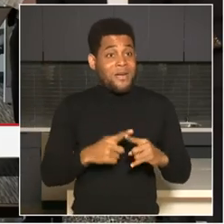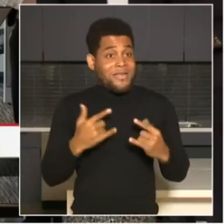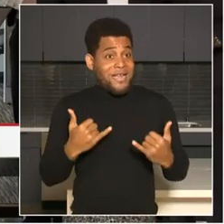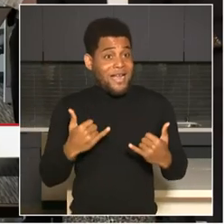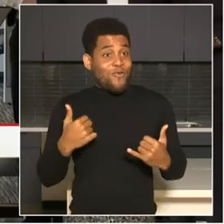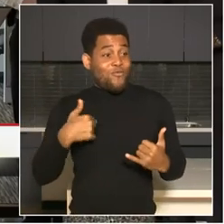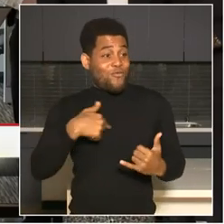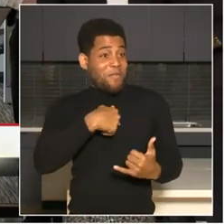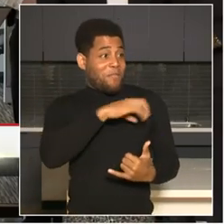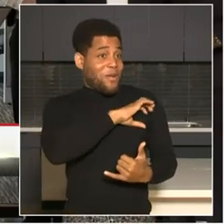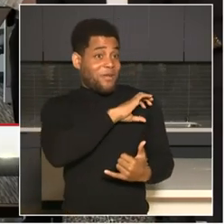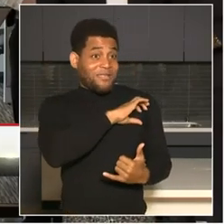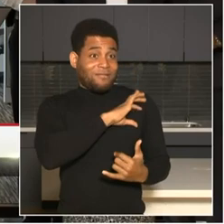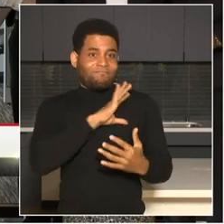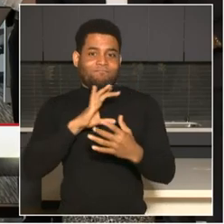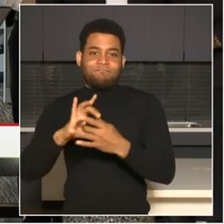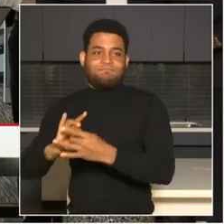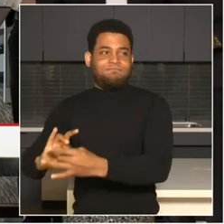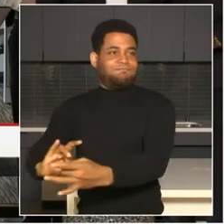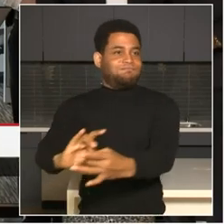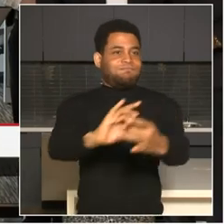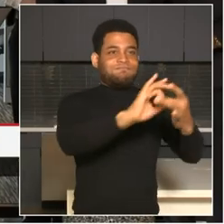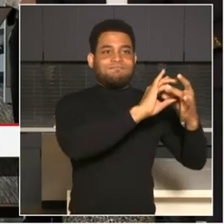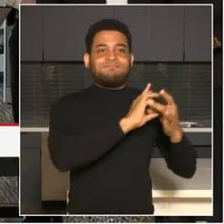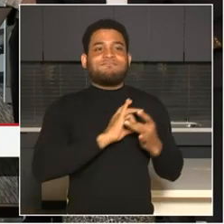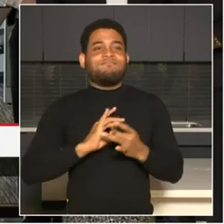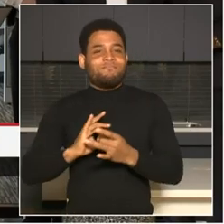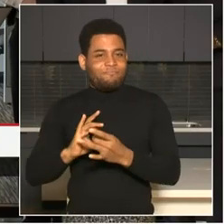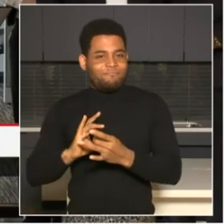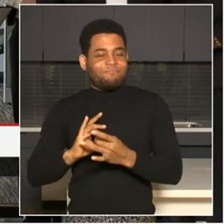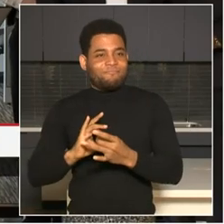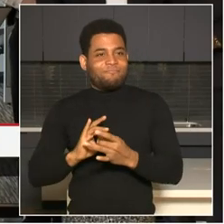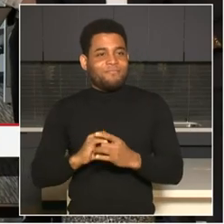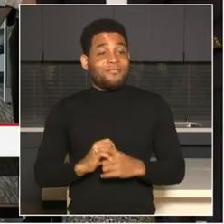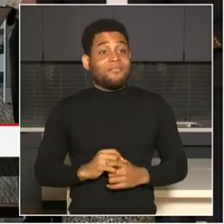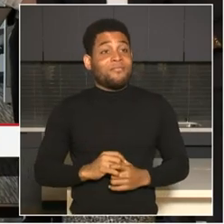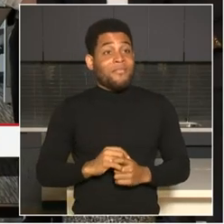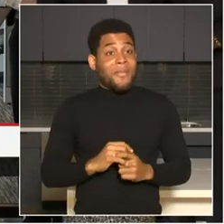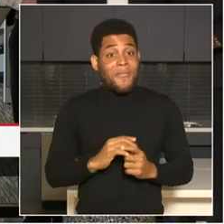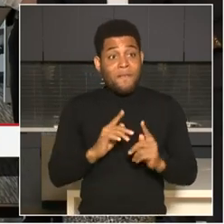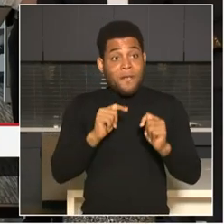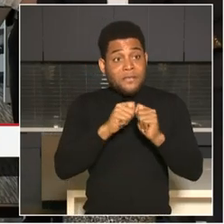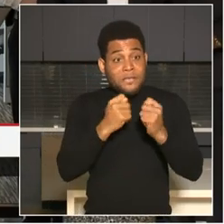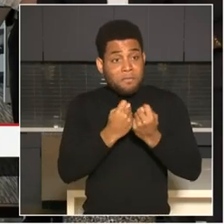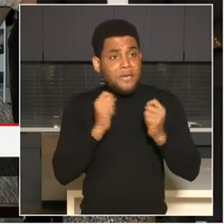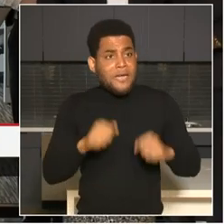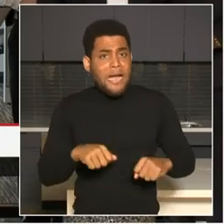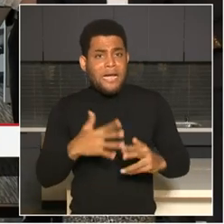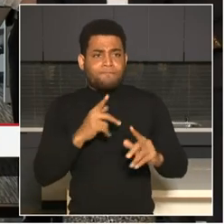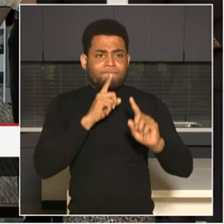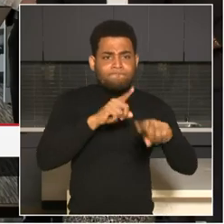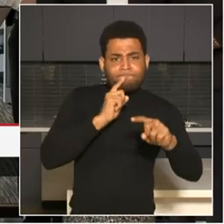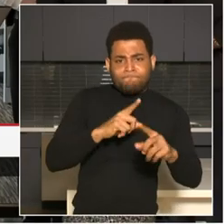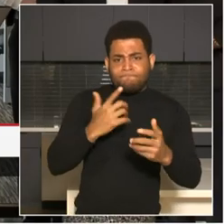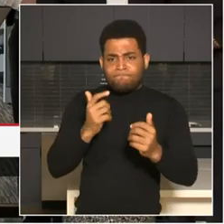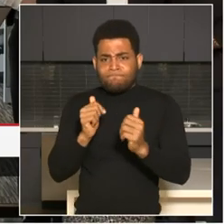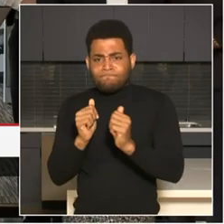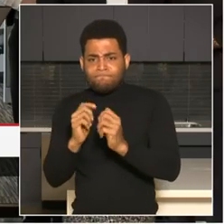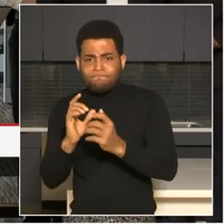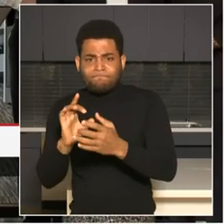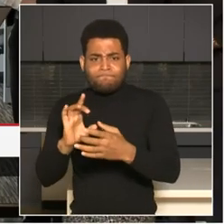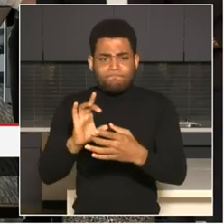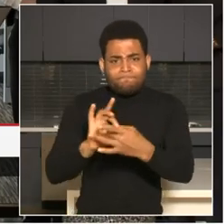jurisdictional boundaries and leveraging expertise with our respective teams. The law enforcement partners that you see here today